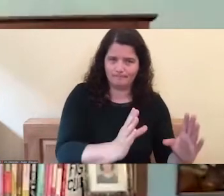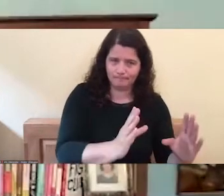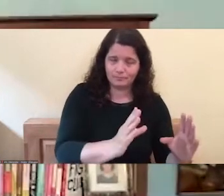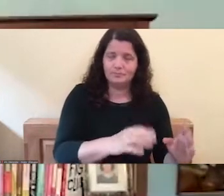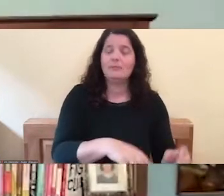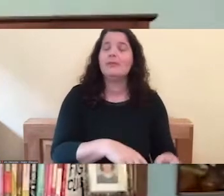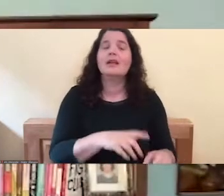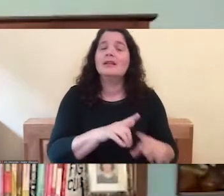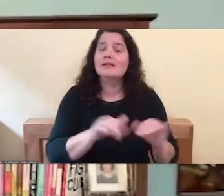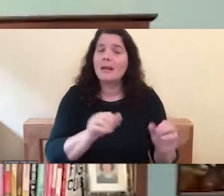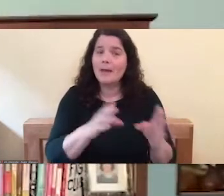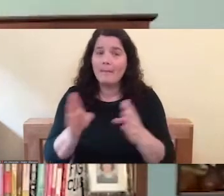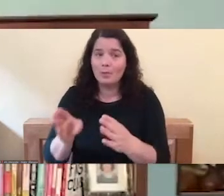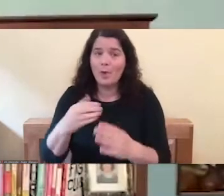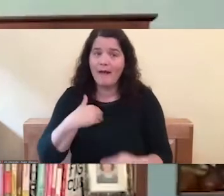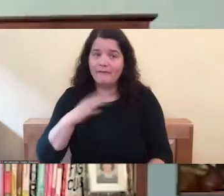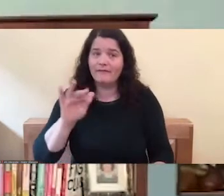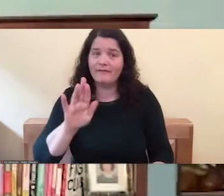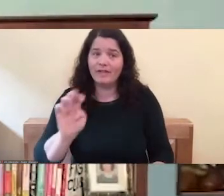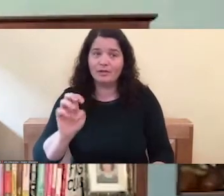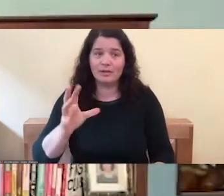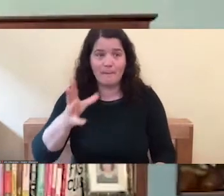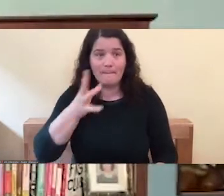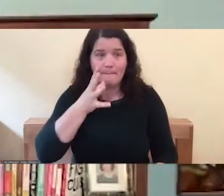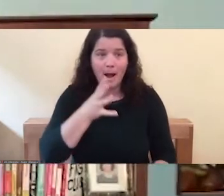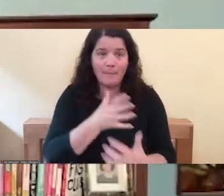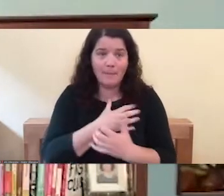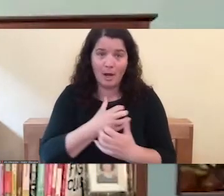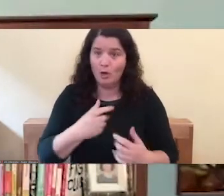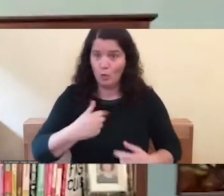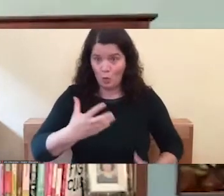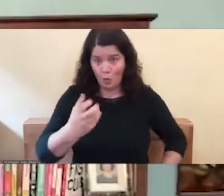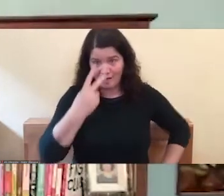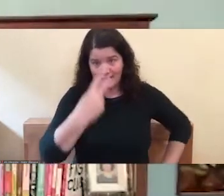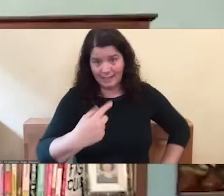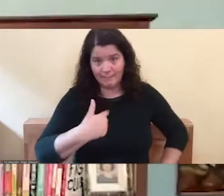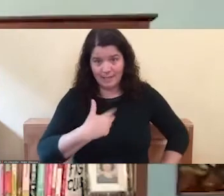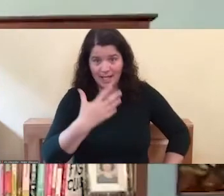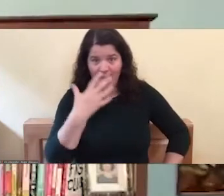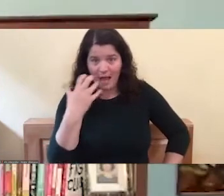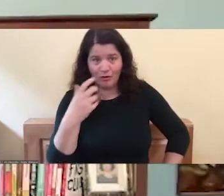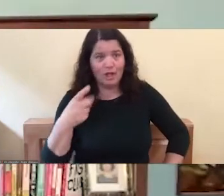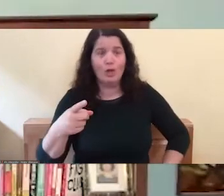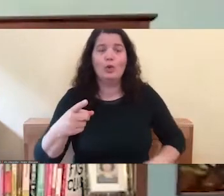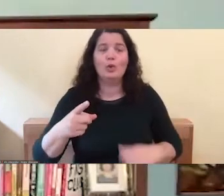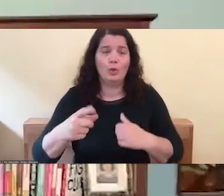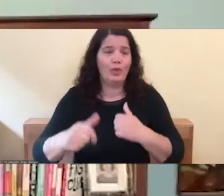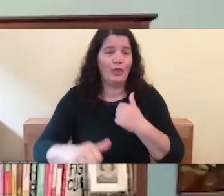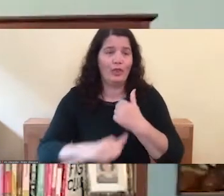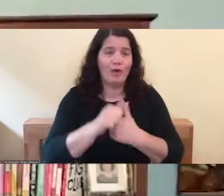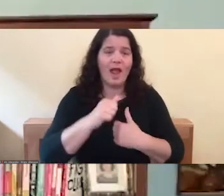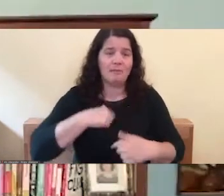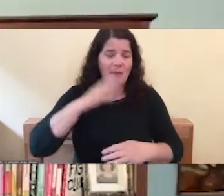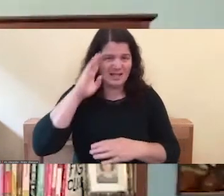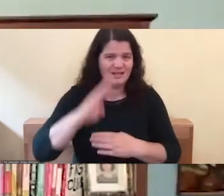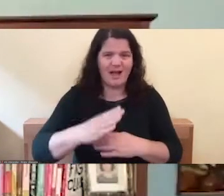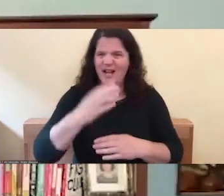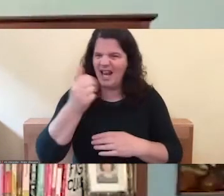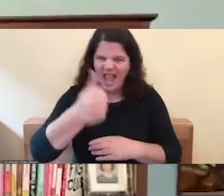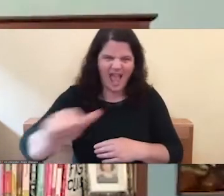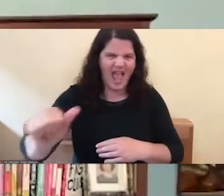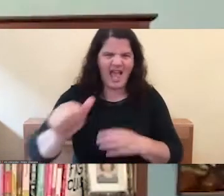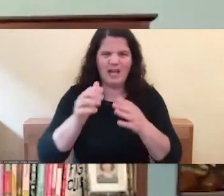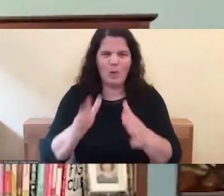I mean, you want to see me get angry. I write about this a lot in the book. You do anything at all threatened to my threatening to my son. Oh my, you know,